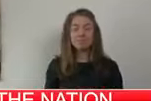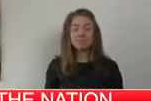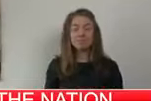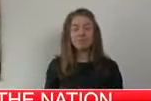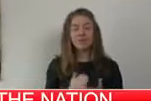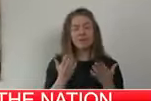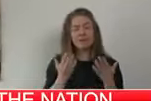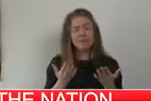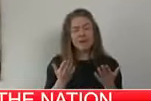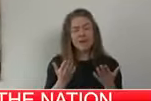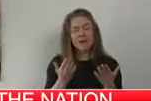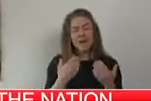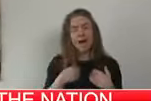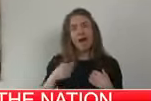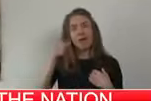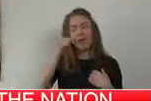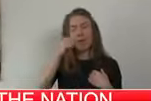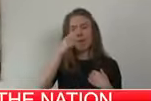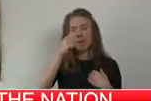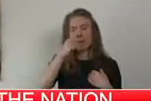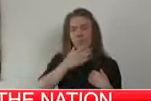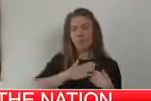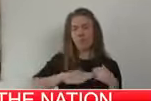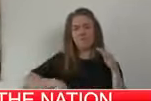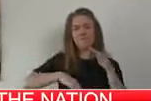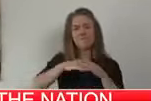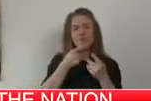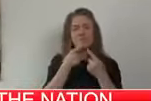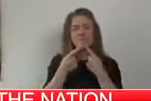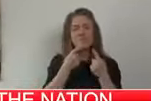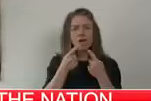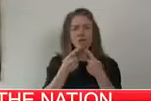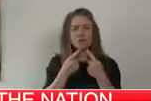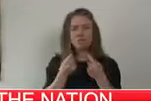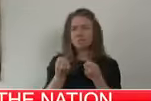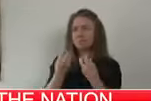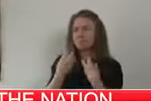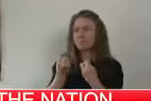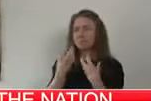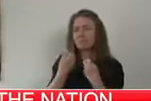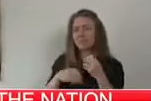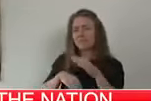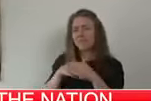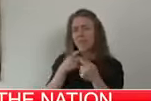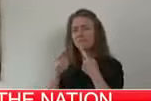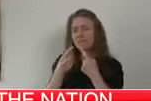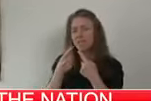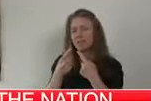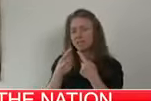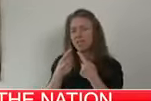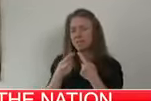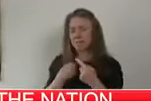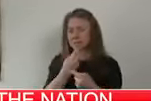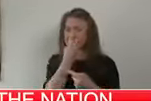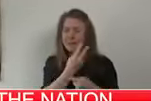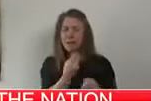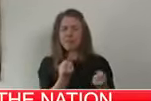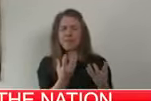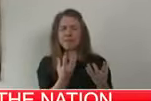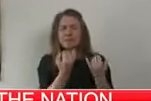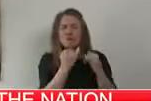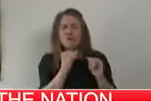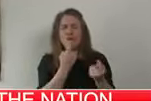this is a time when I know people will want as much information as possible. It's also a time when there is plenty of misinformation.